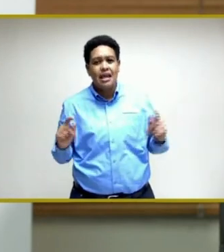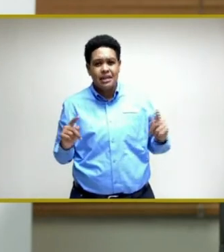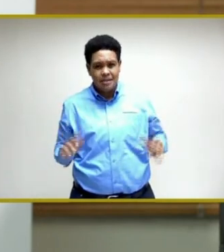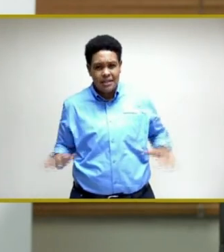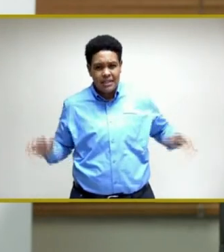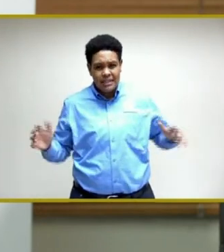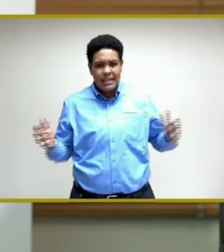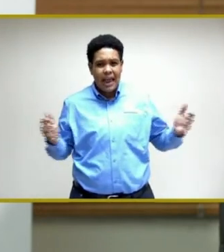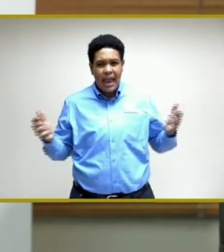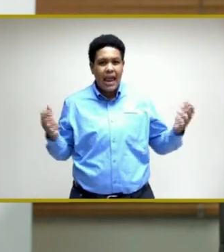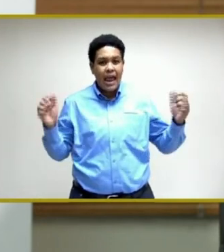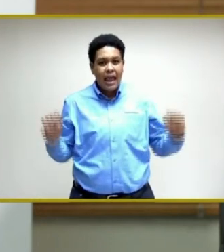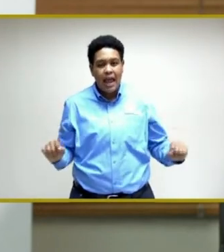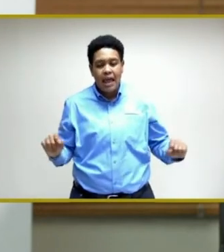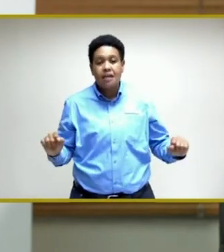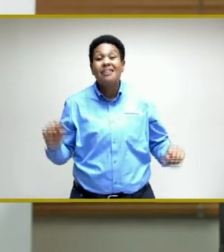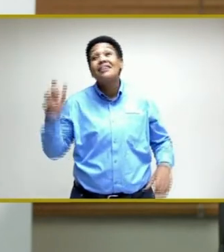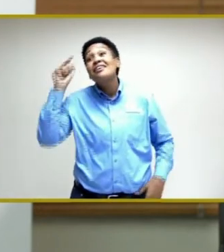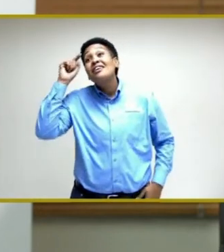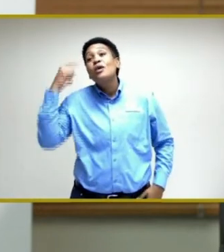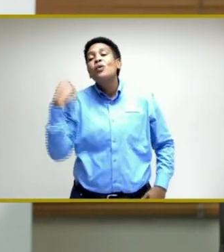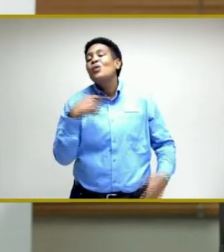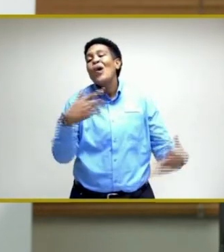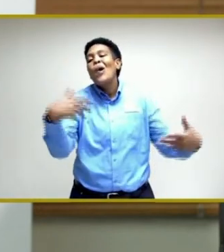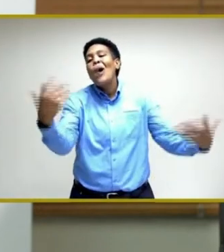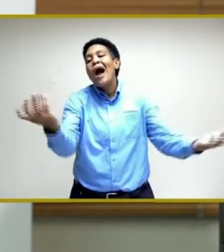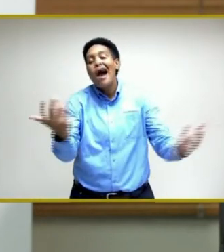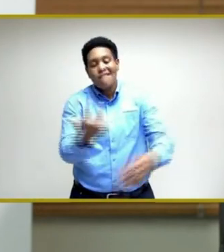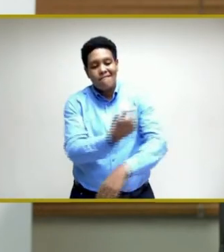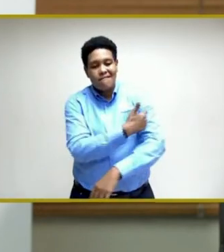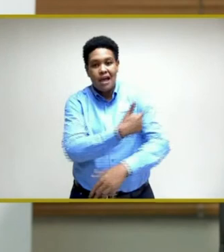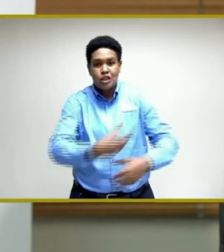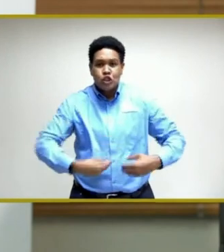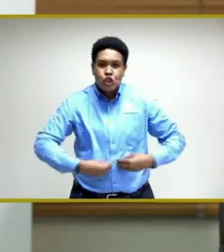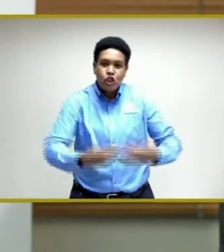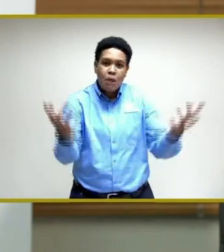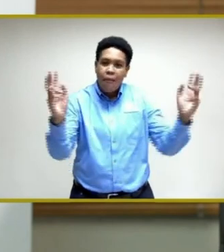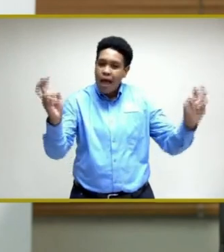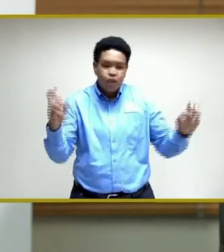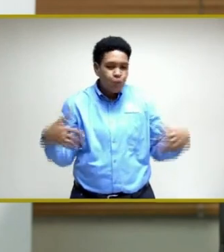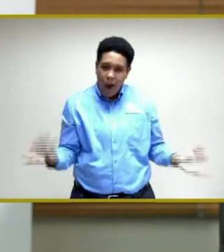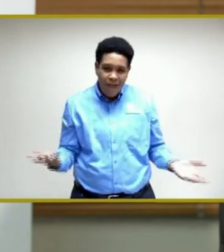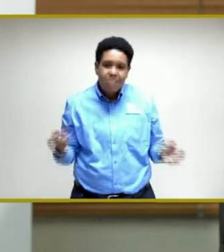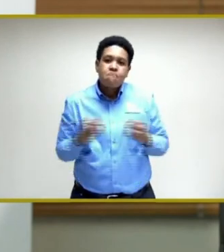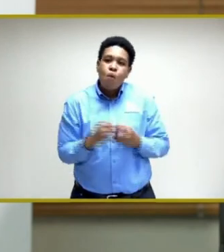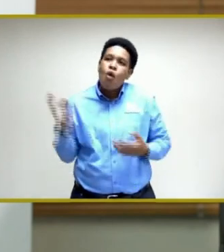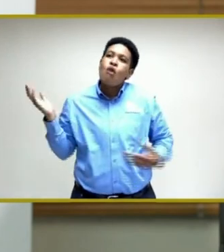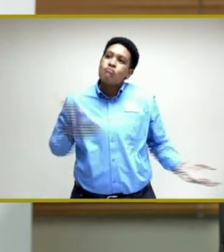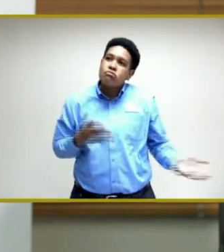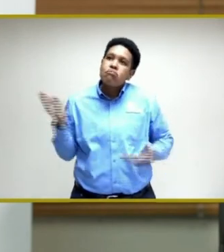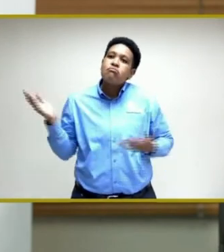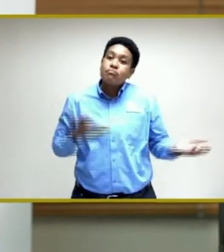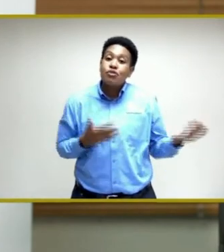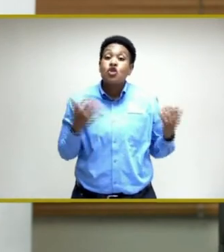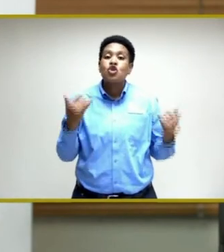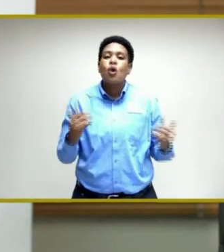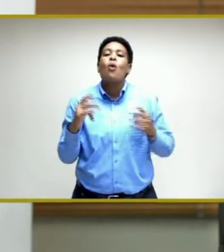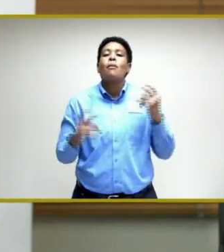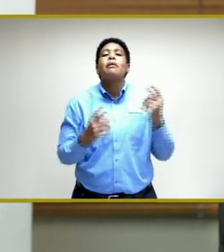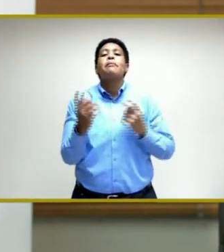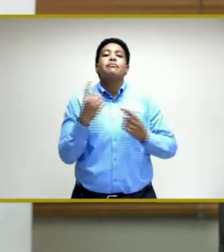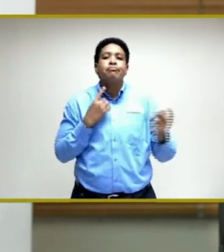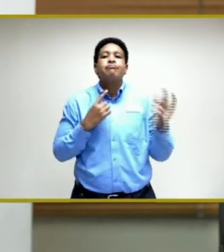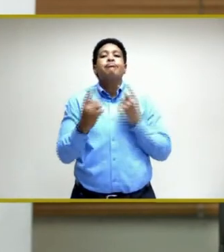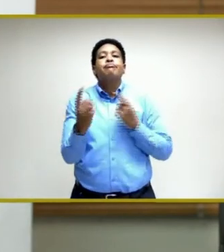give them that we no longer have a vaccine supply issue. It's now to generate a demand and a